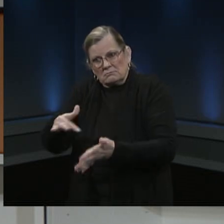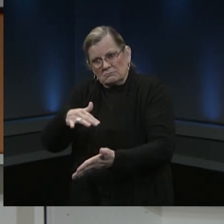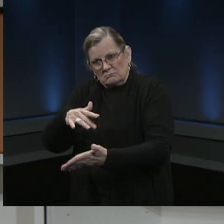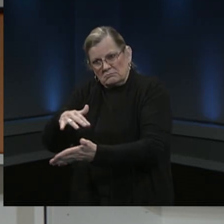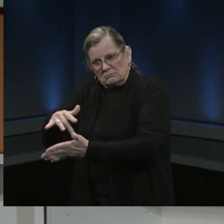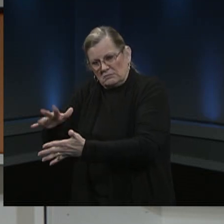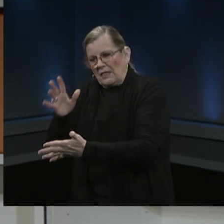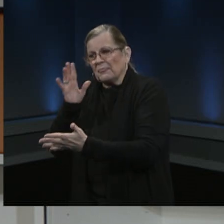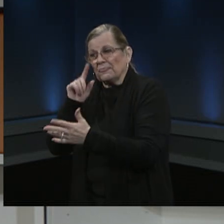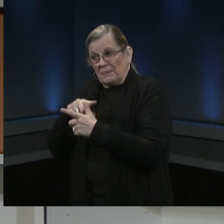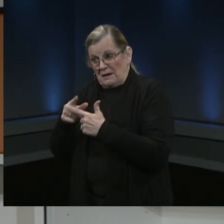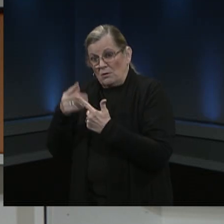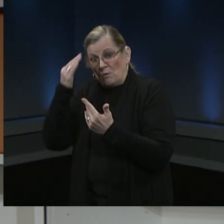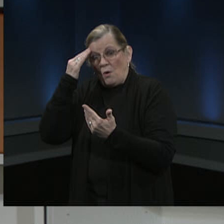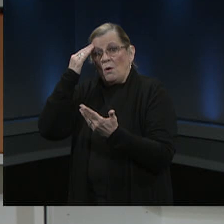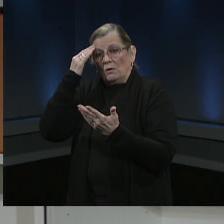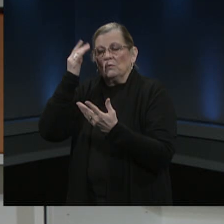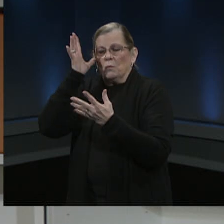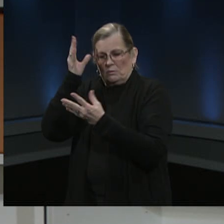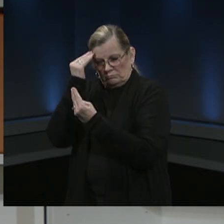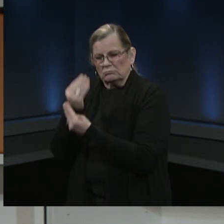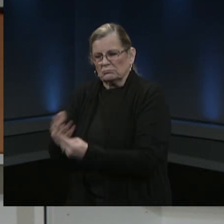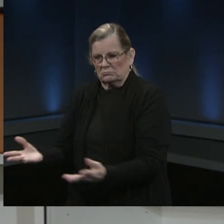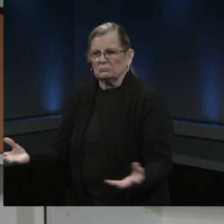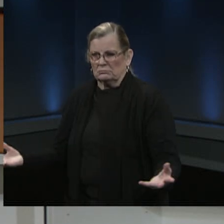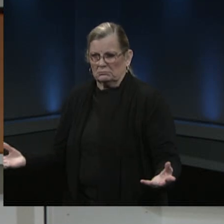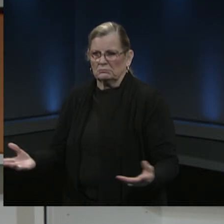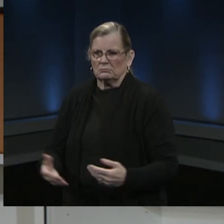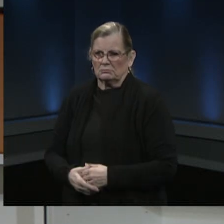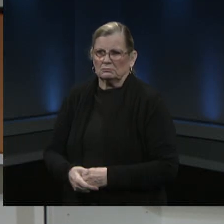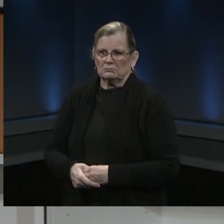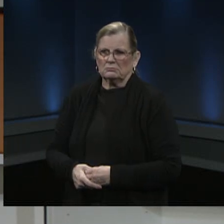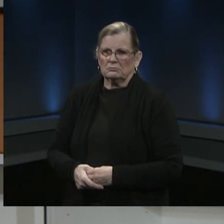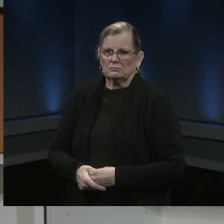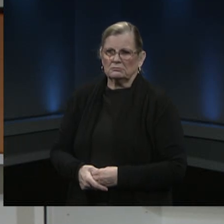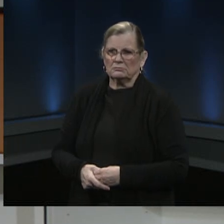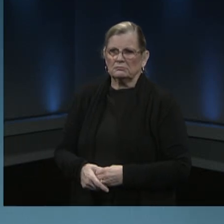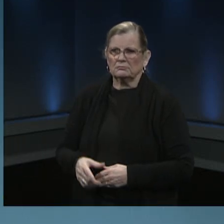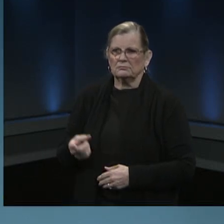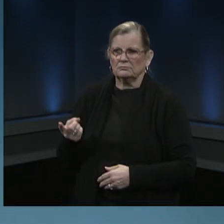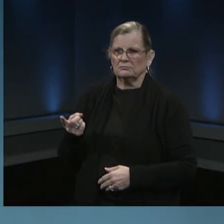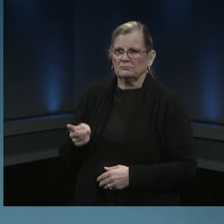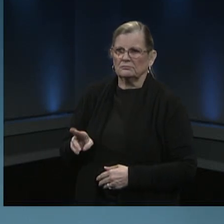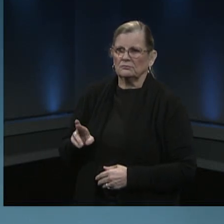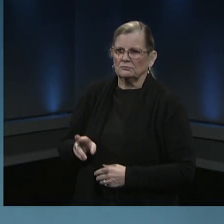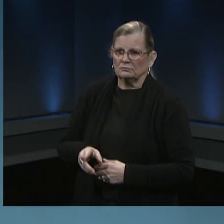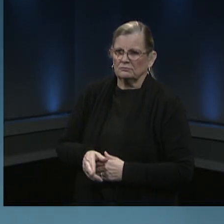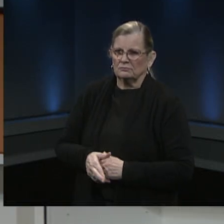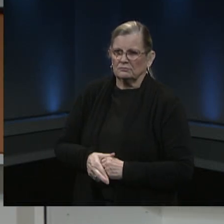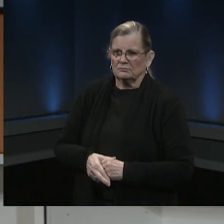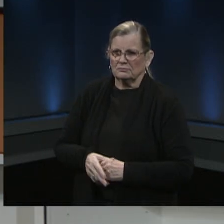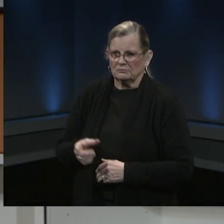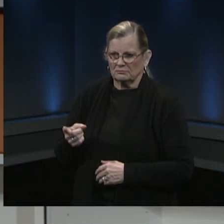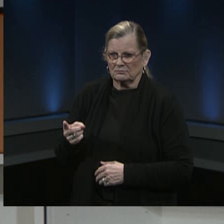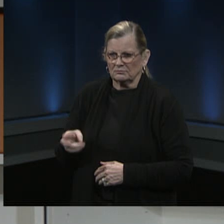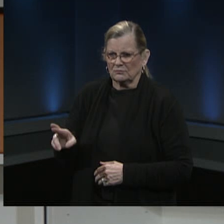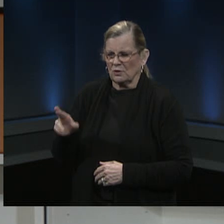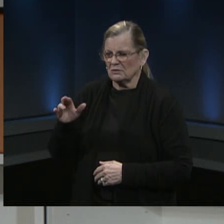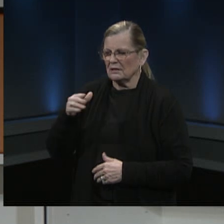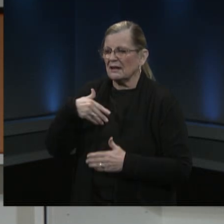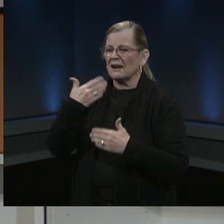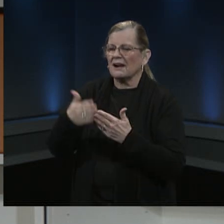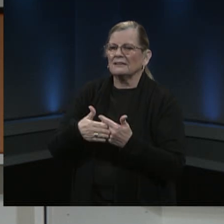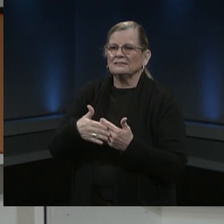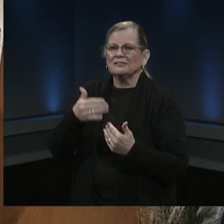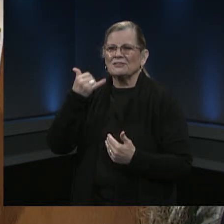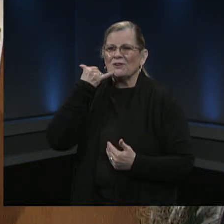um it could prevent asymptomatic uh transmission exactly okay uh let's take a call caller welcome